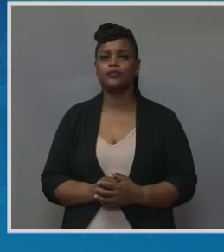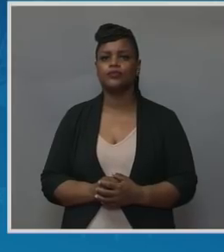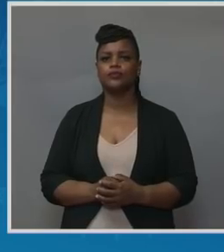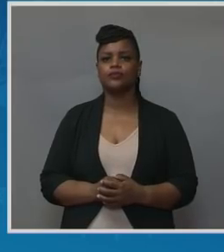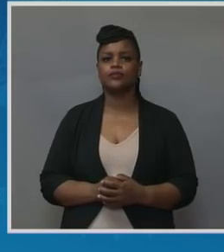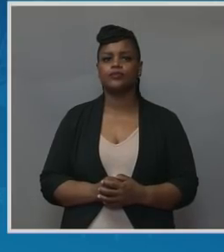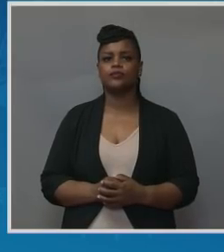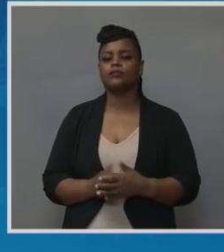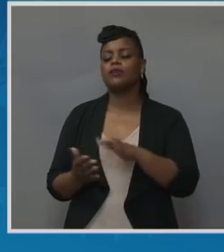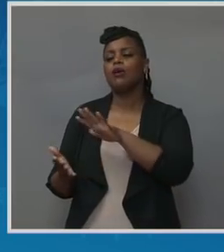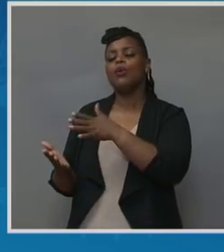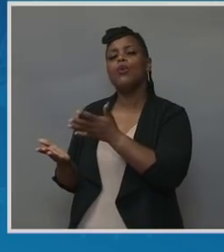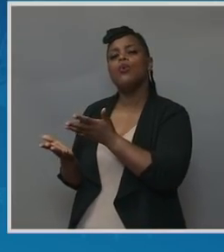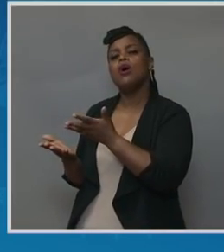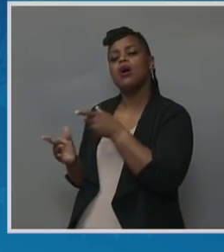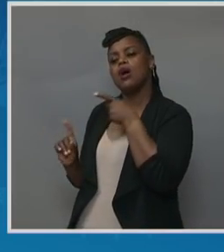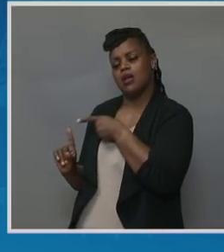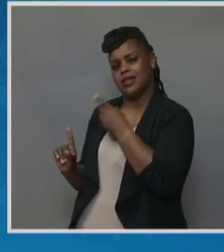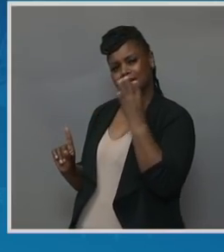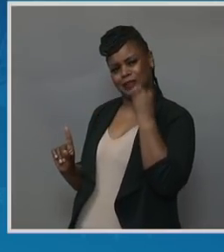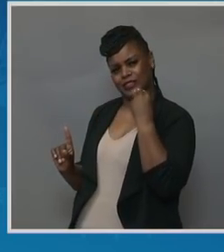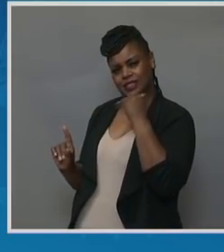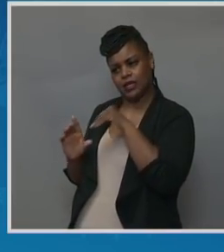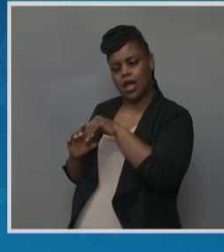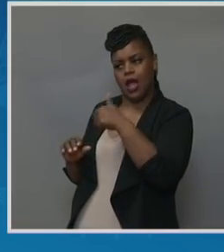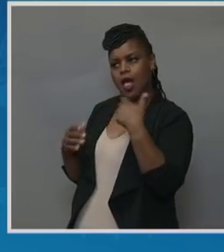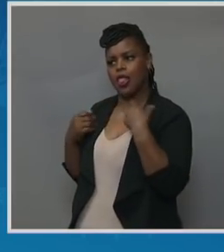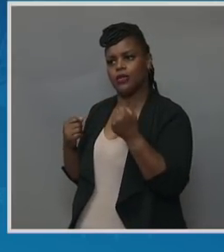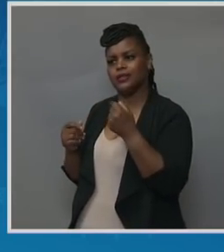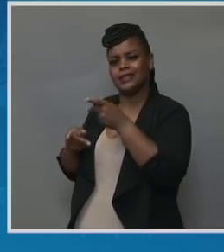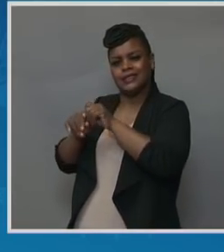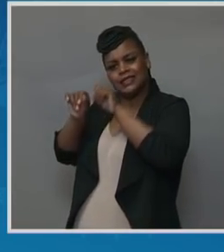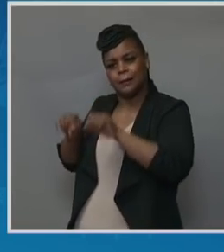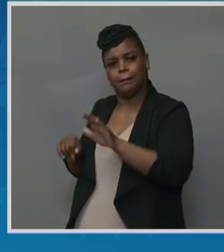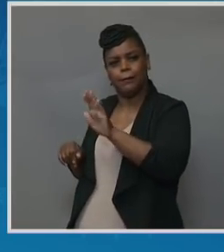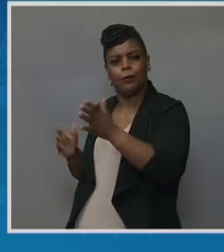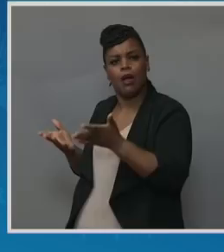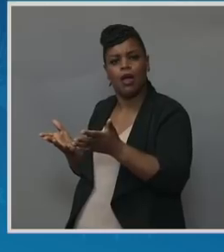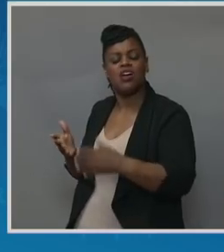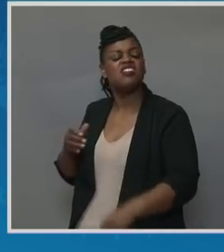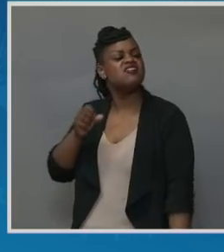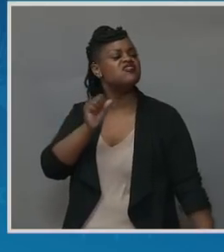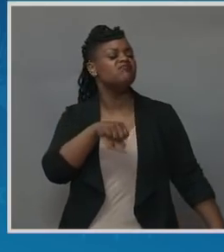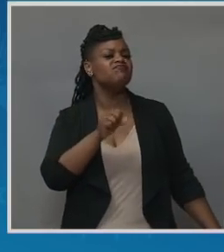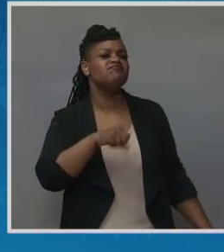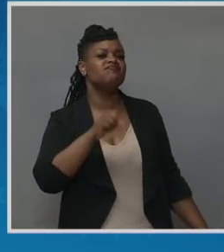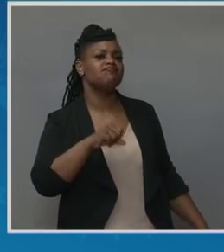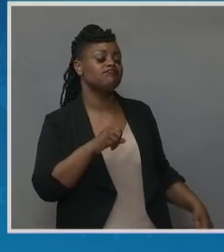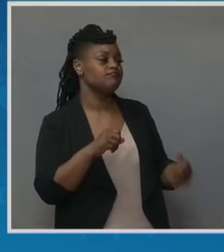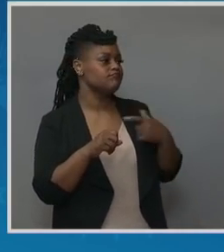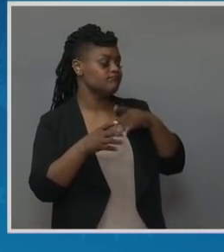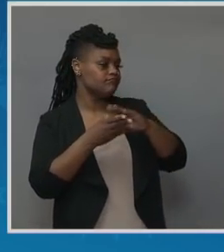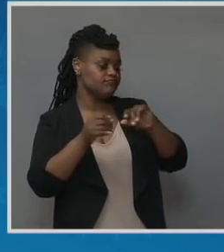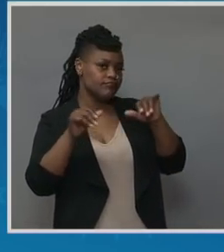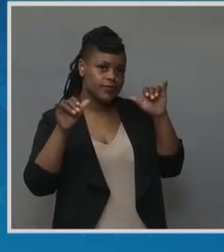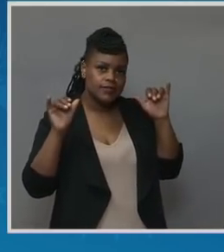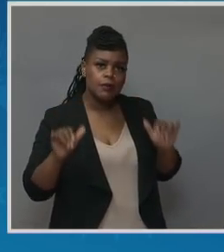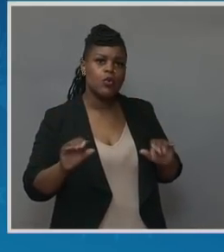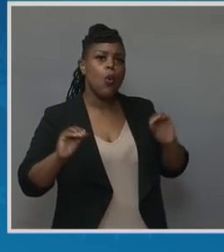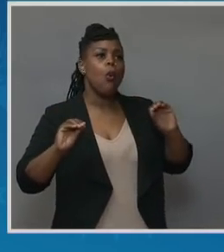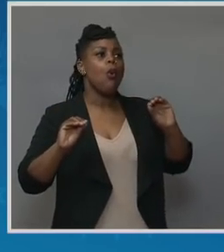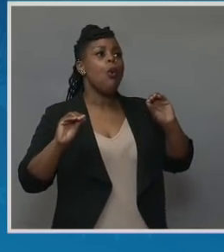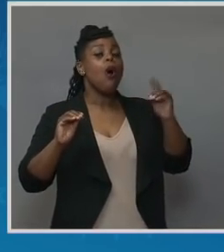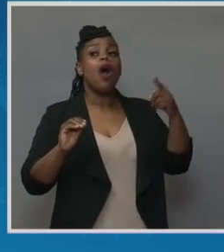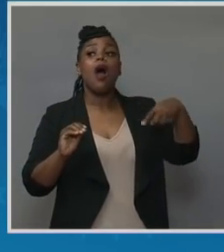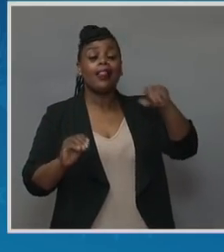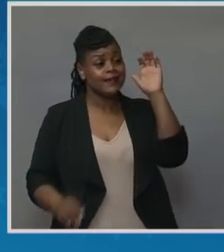system? Absolutely. Everyone, very similar to what Heather said, has said that they are not being heard, that they're not being